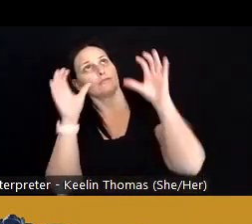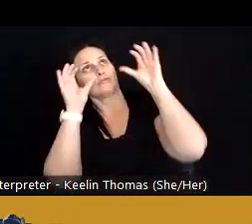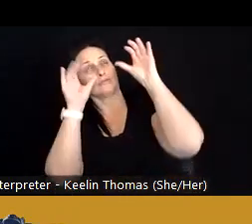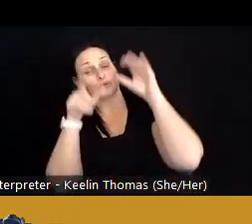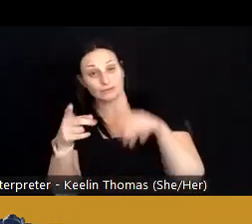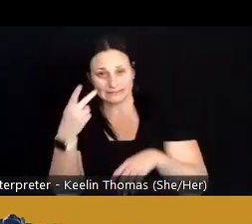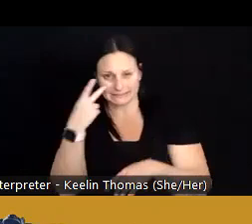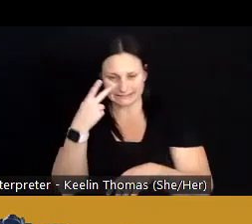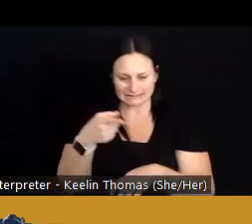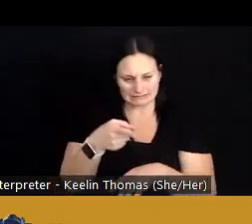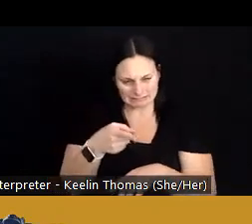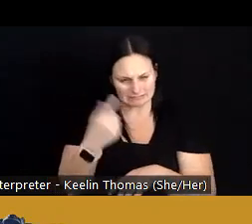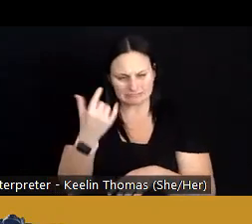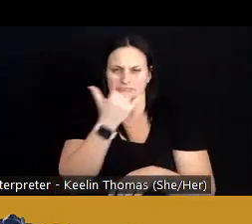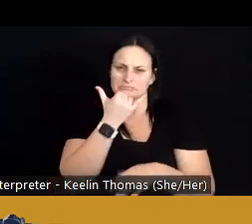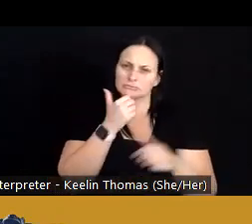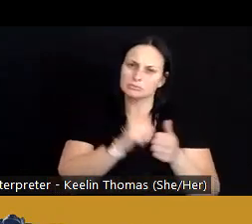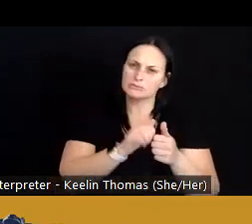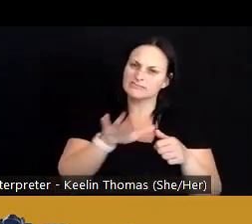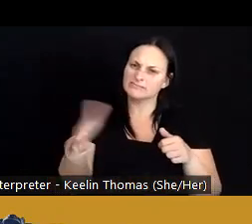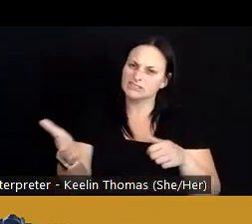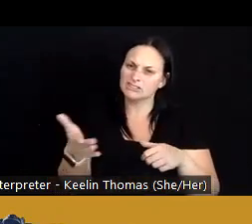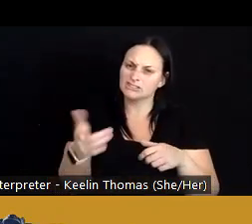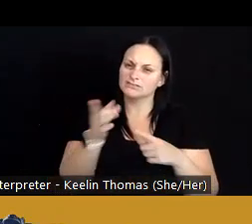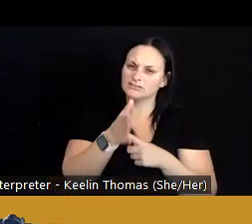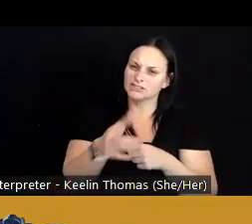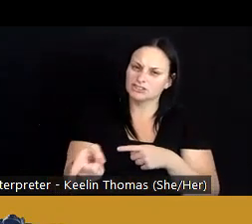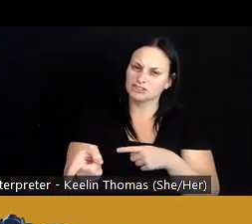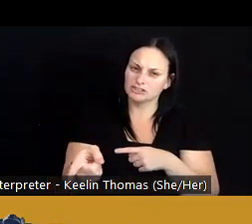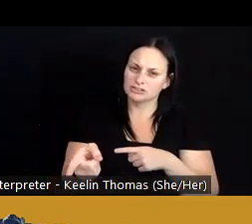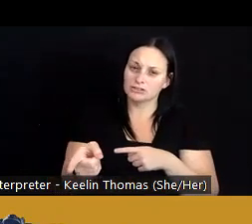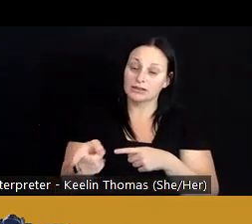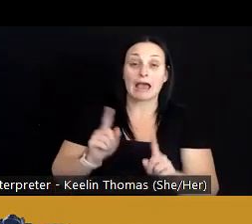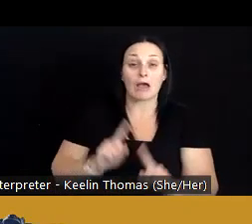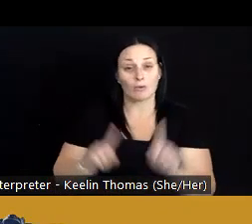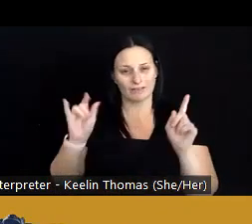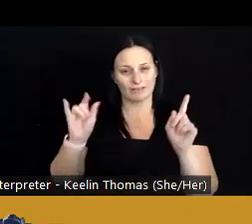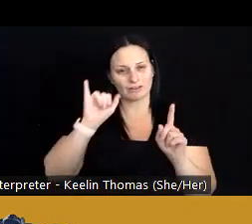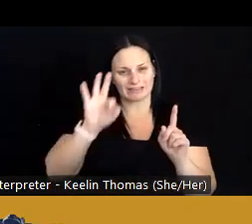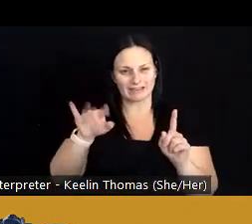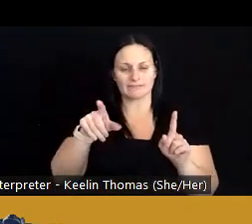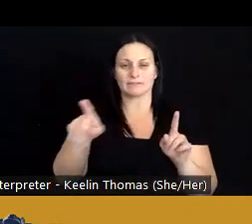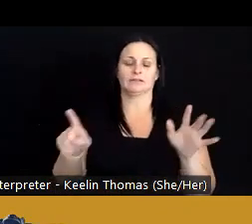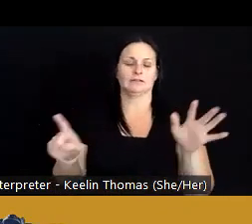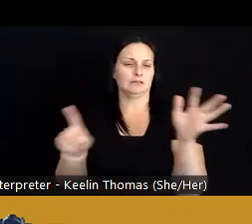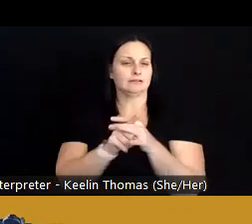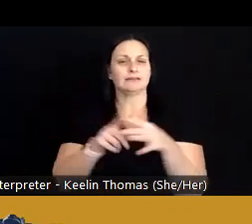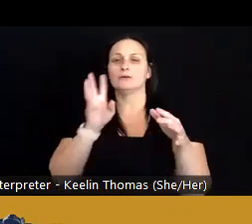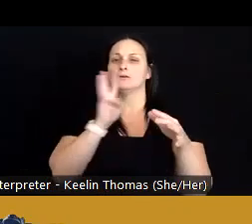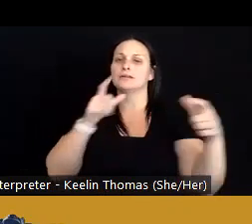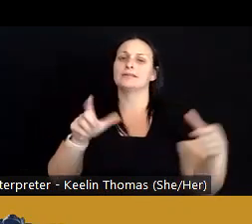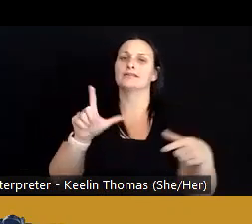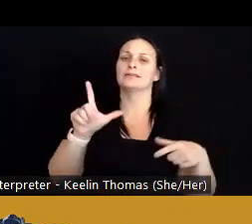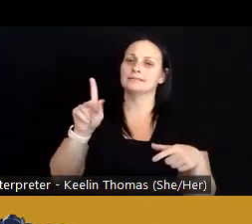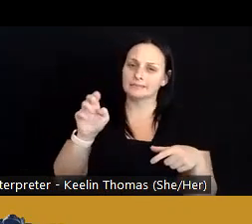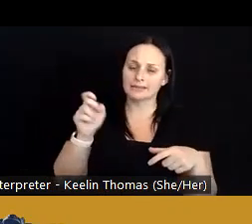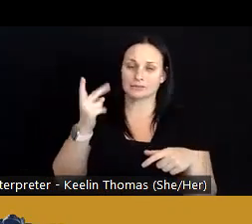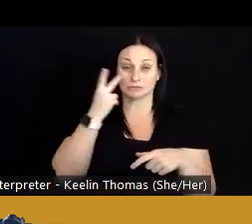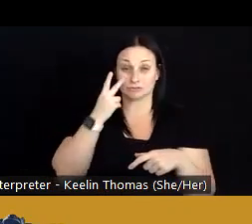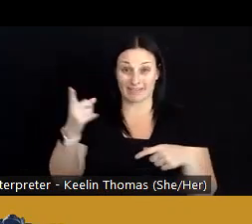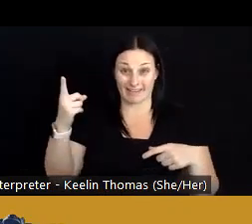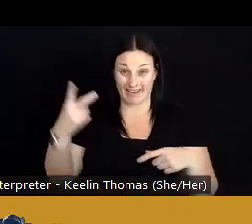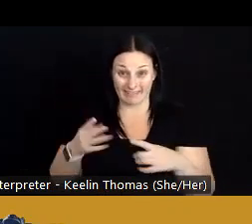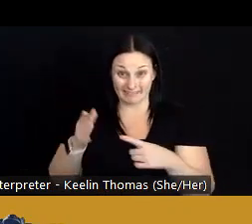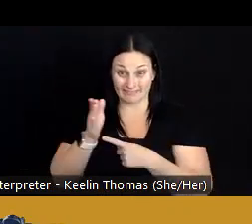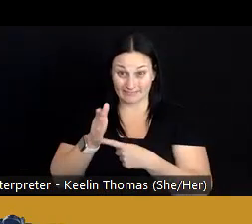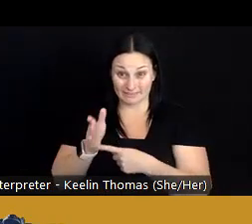you know, something is wrong with that fish. However, if you came up on a lake and you saw that half the fish